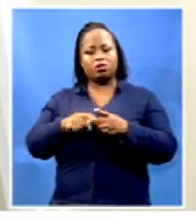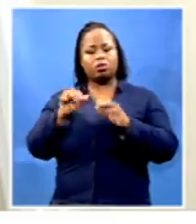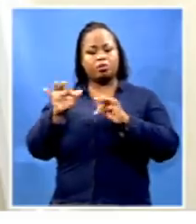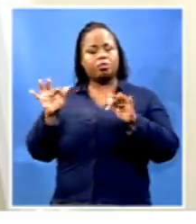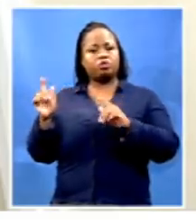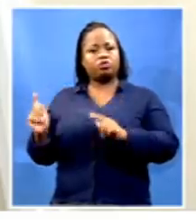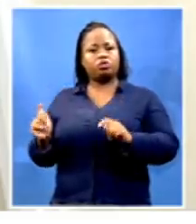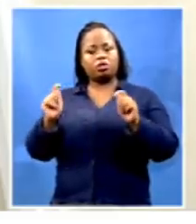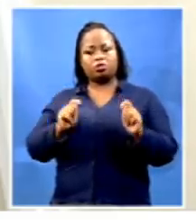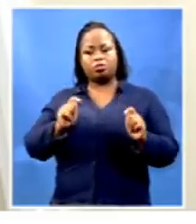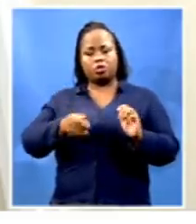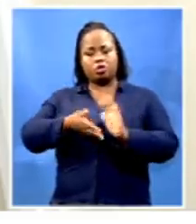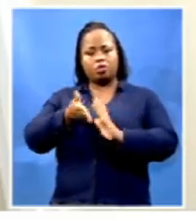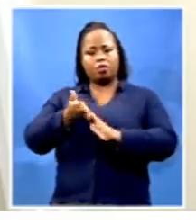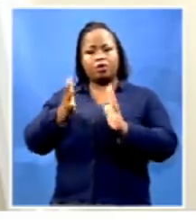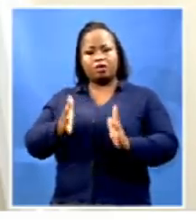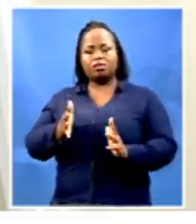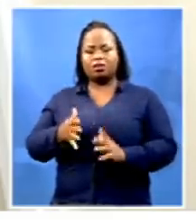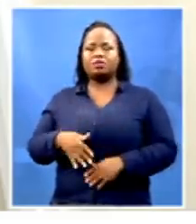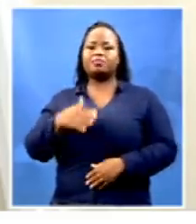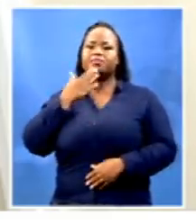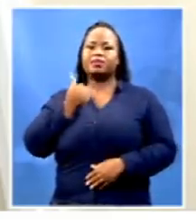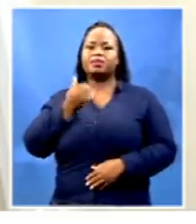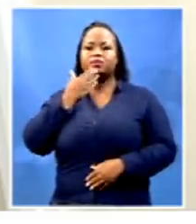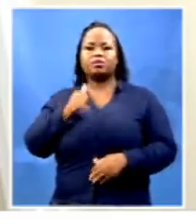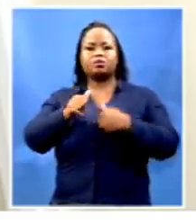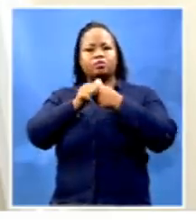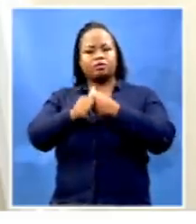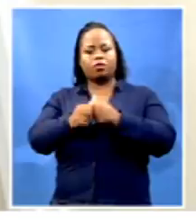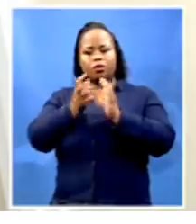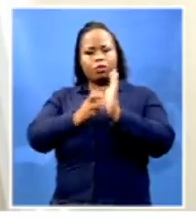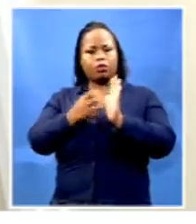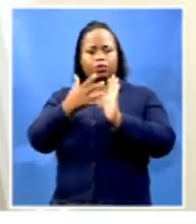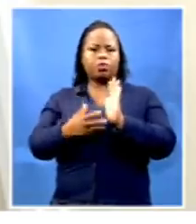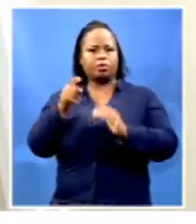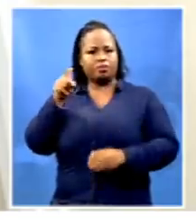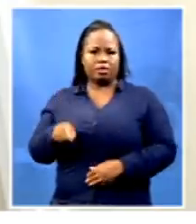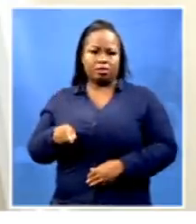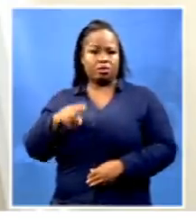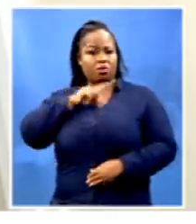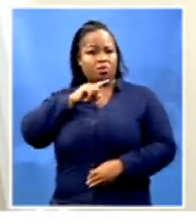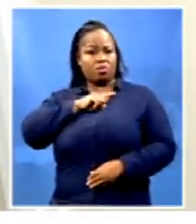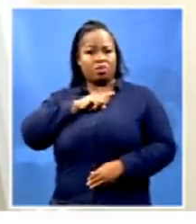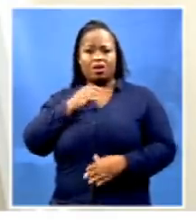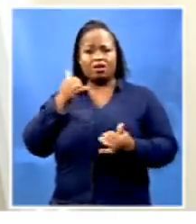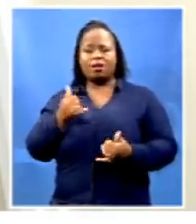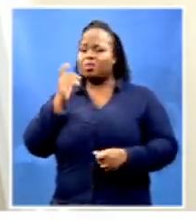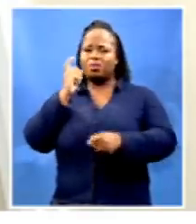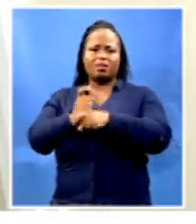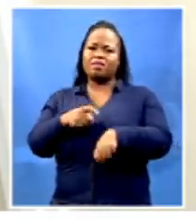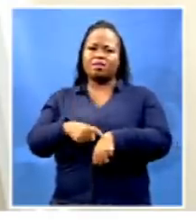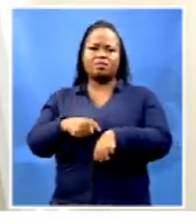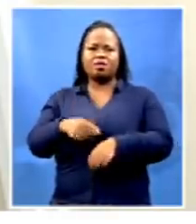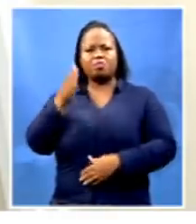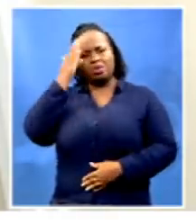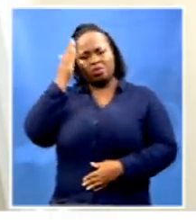operators that they must comply with the regulations. Of course, this is a difficult time. We understand that